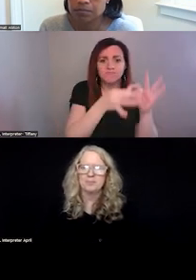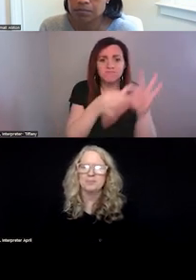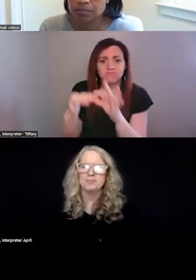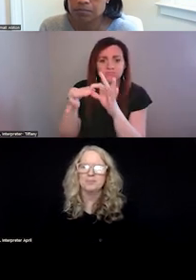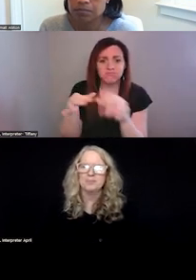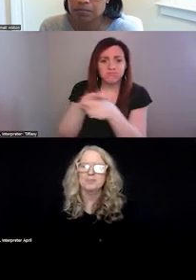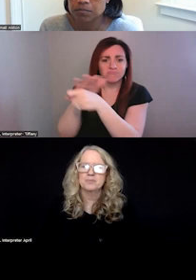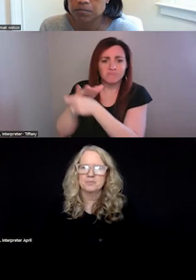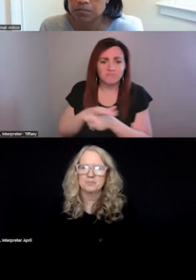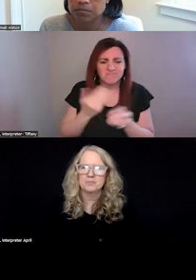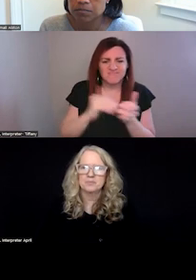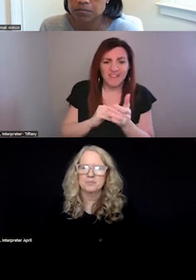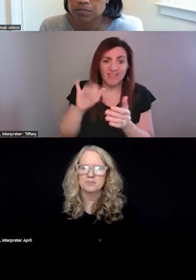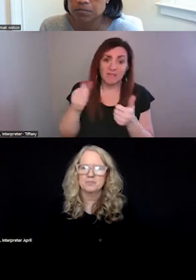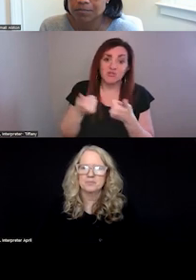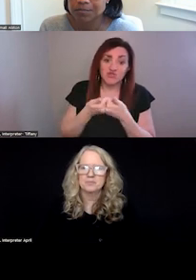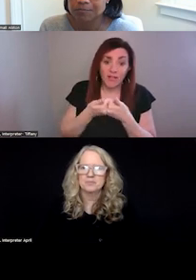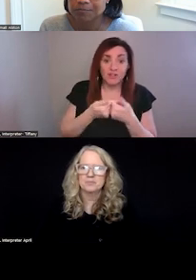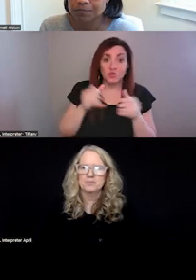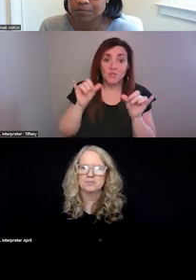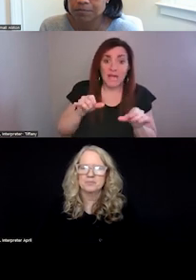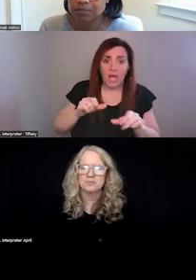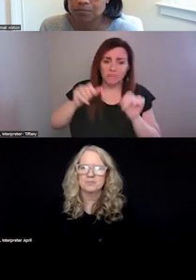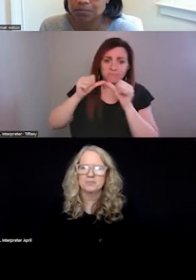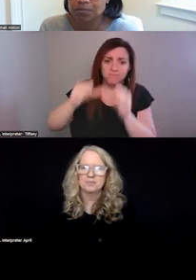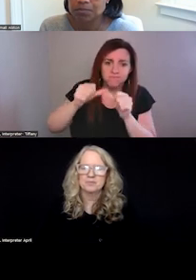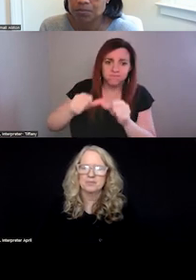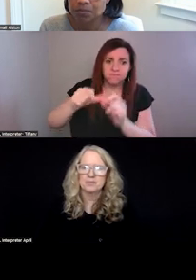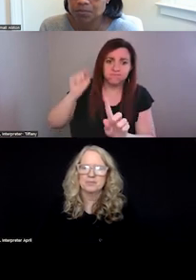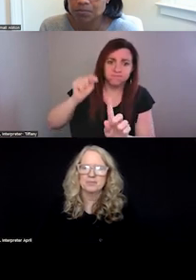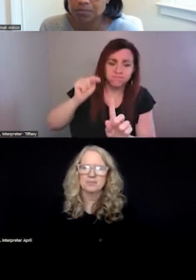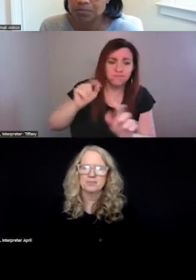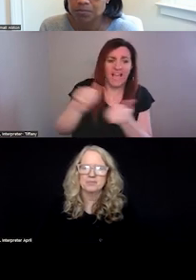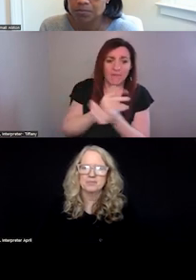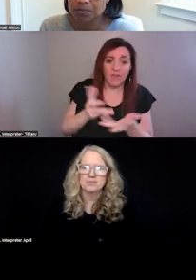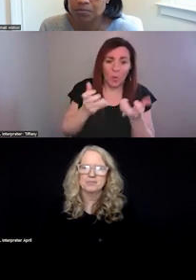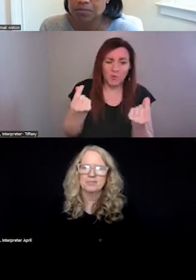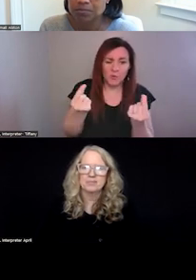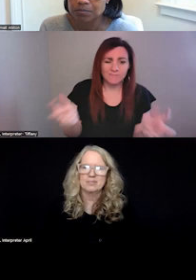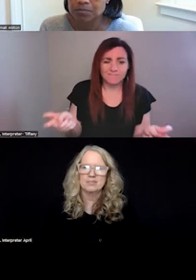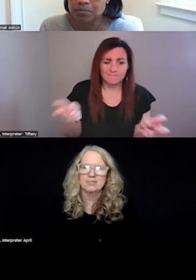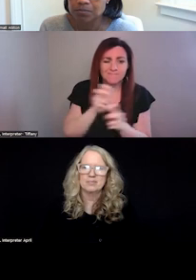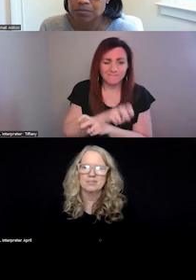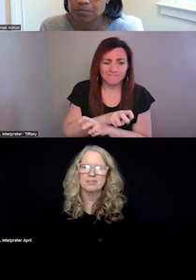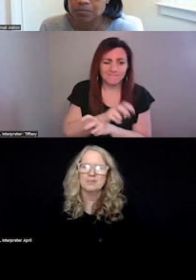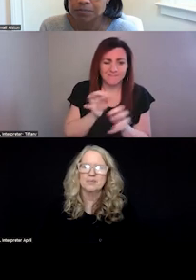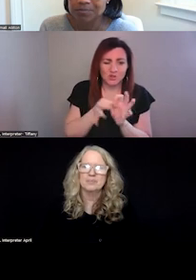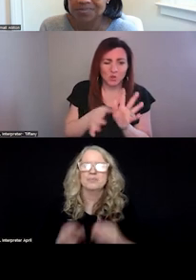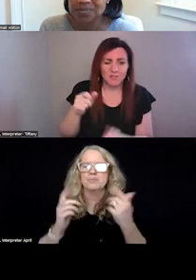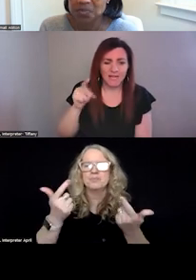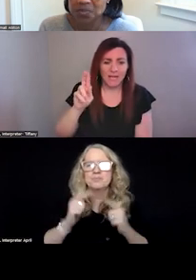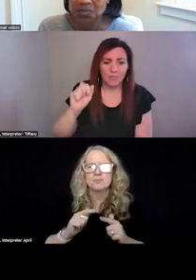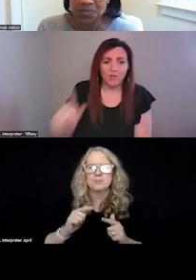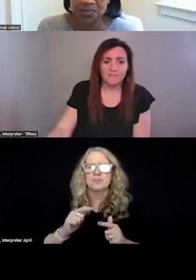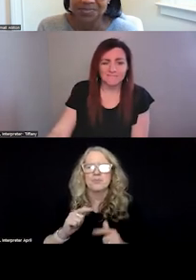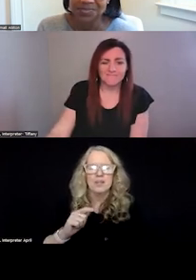is, it is a challenge to stay on top of all the things we really want to do. So that's funding